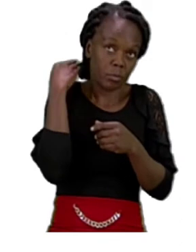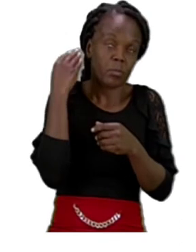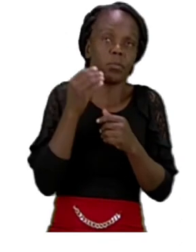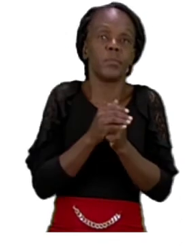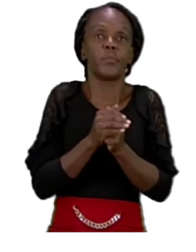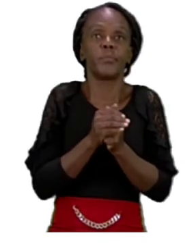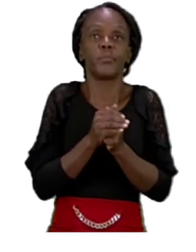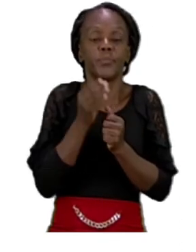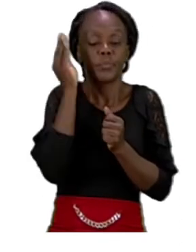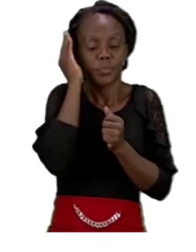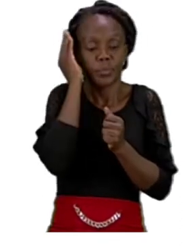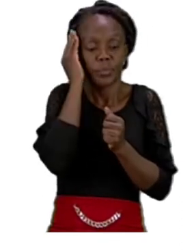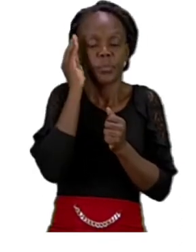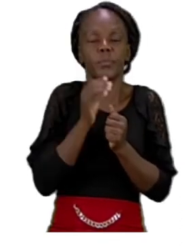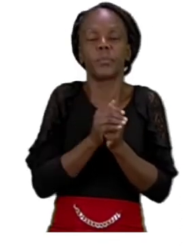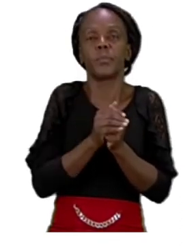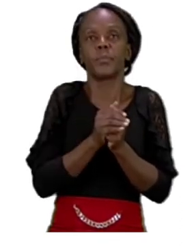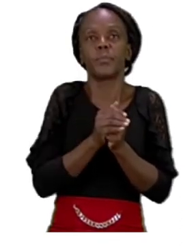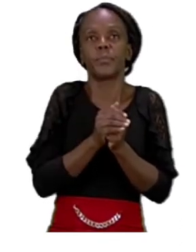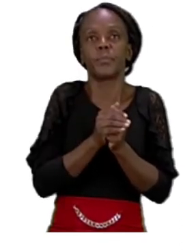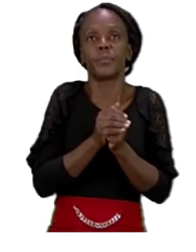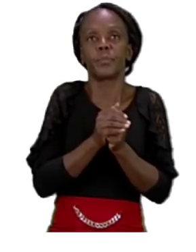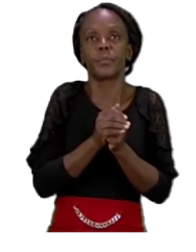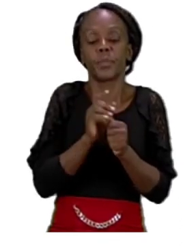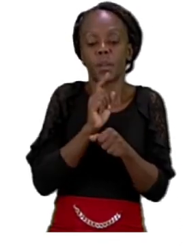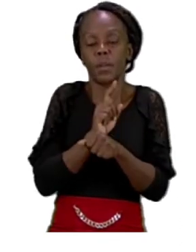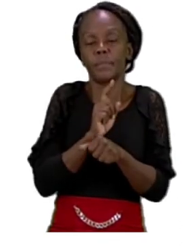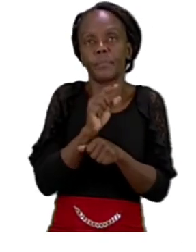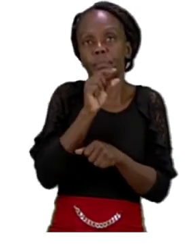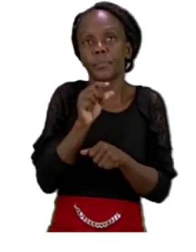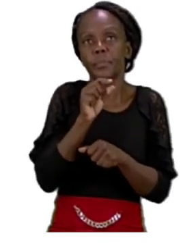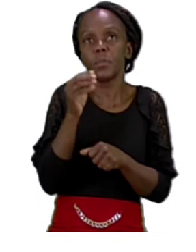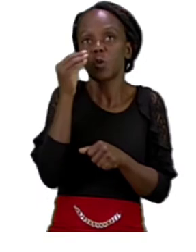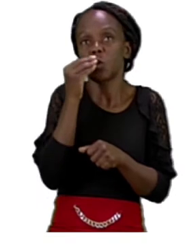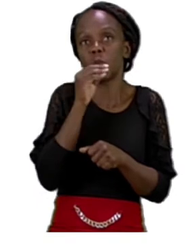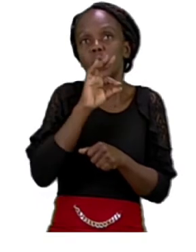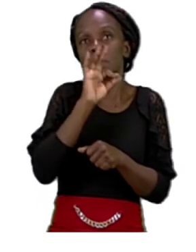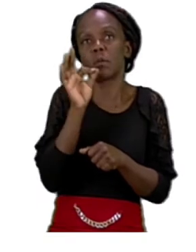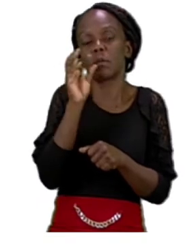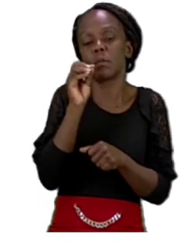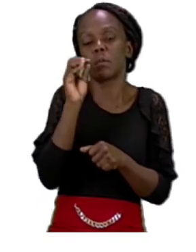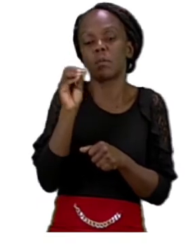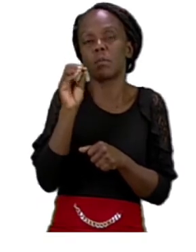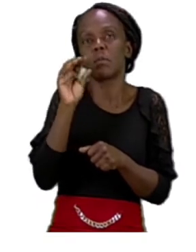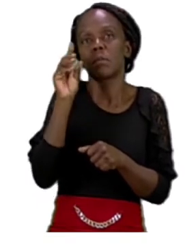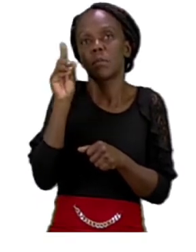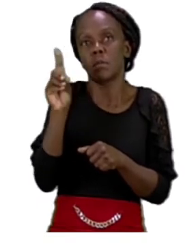so let us repeat after me food clothes